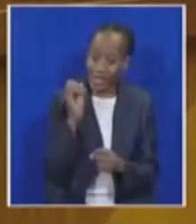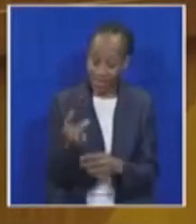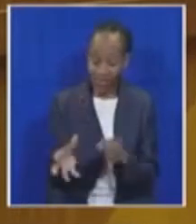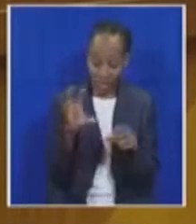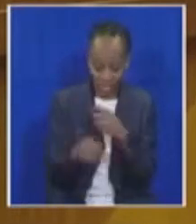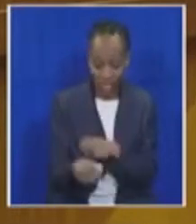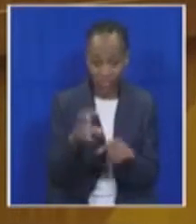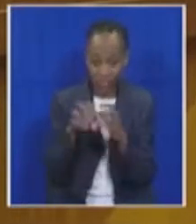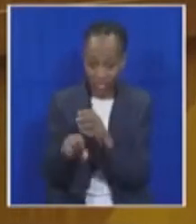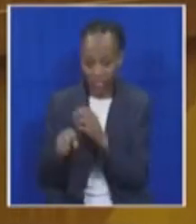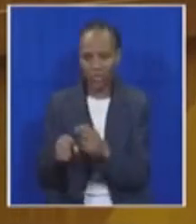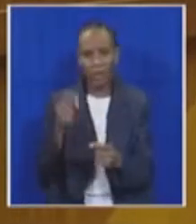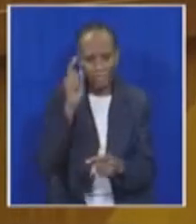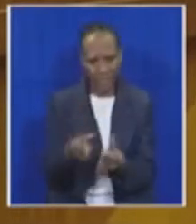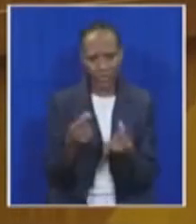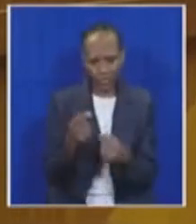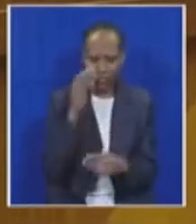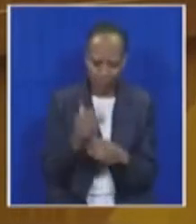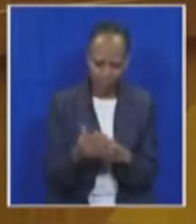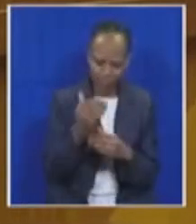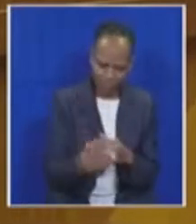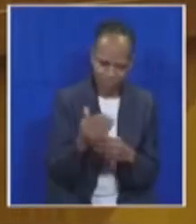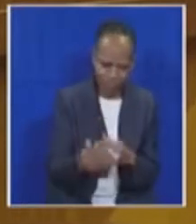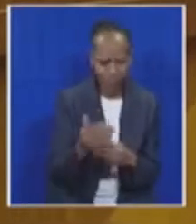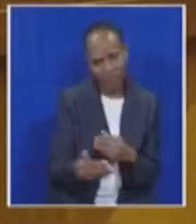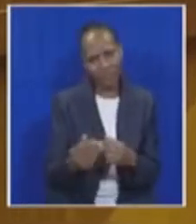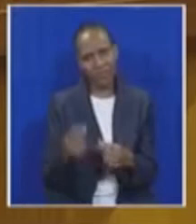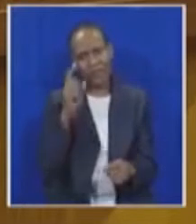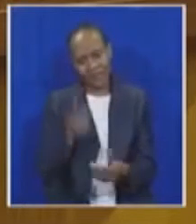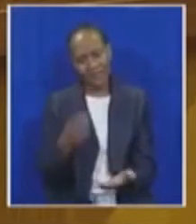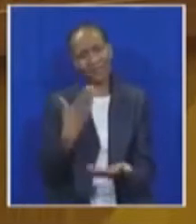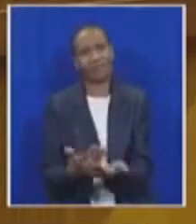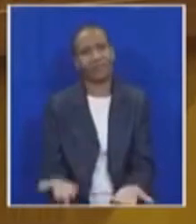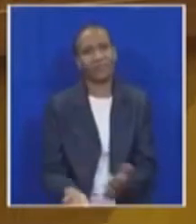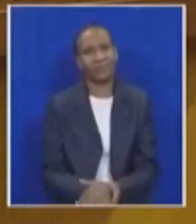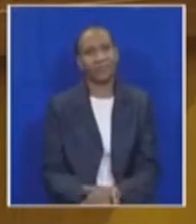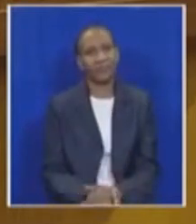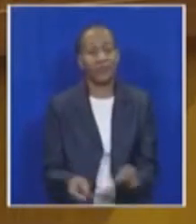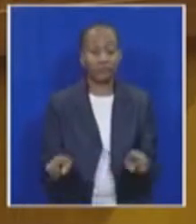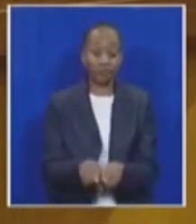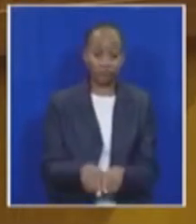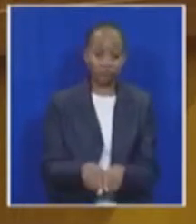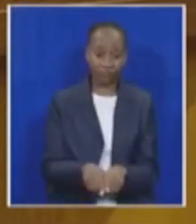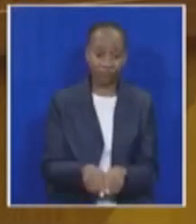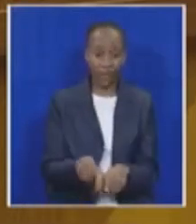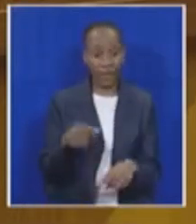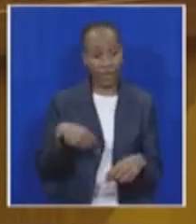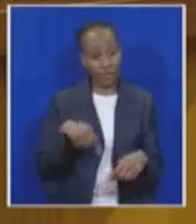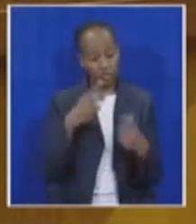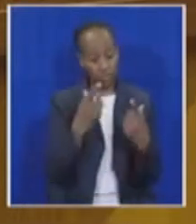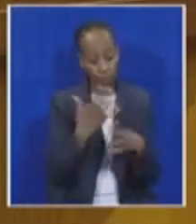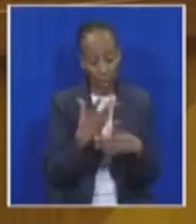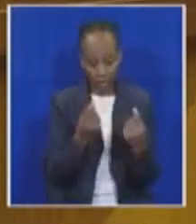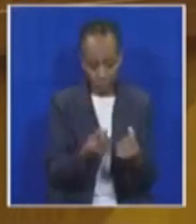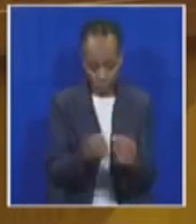over and over and over again, and that's a fact. You also have to be good at what you do to just